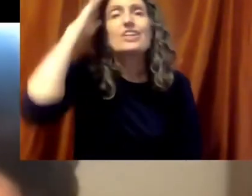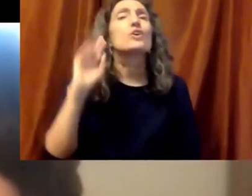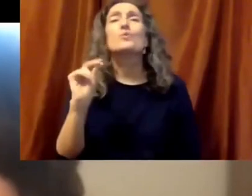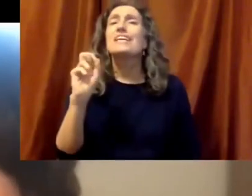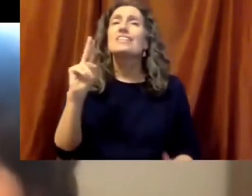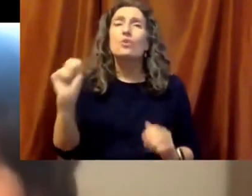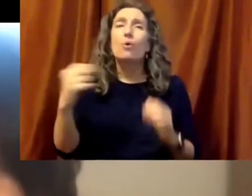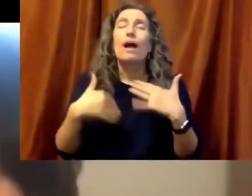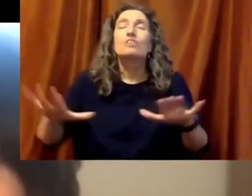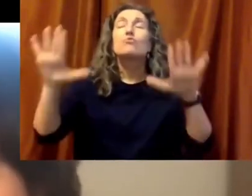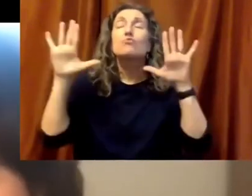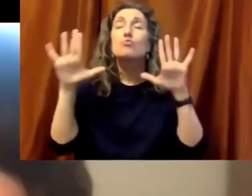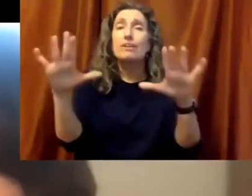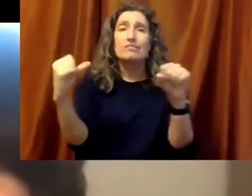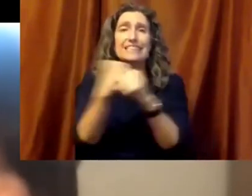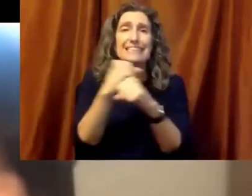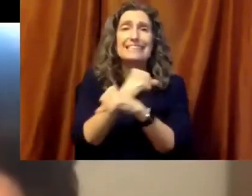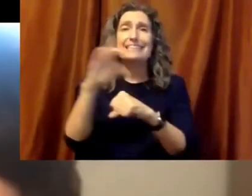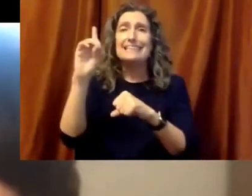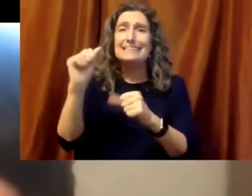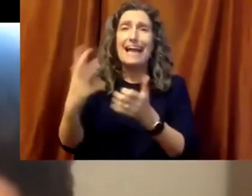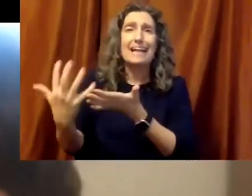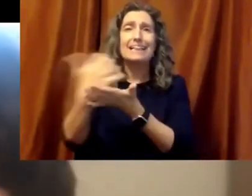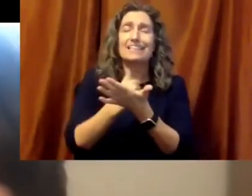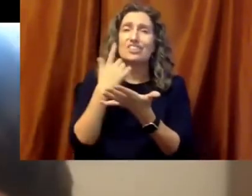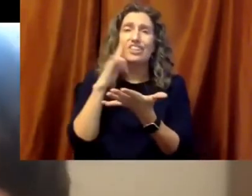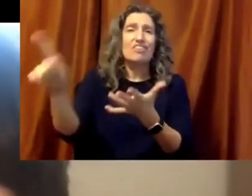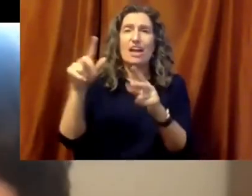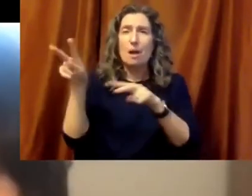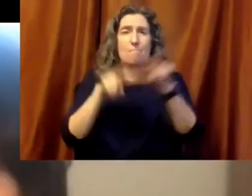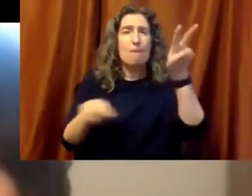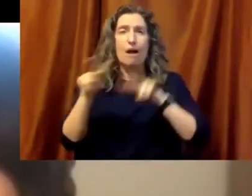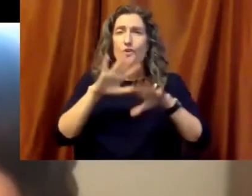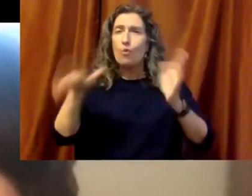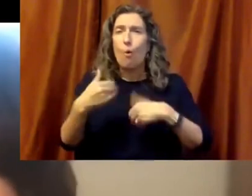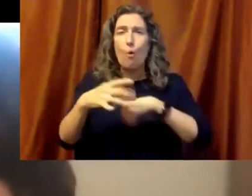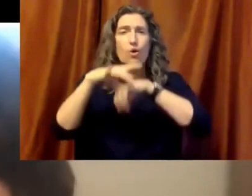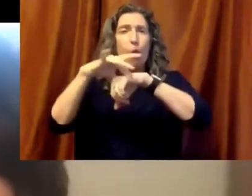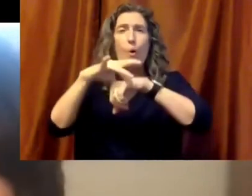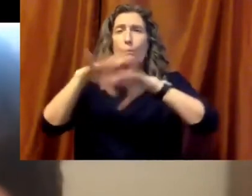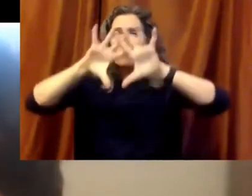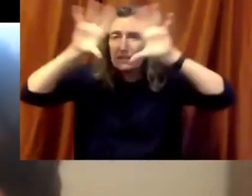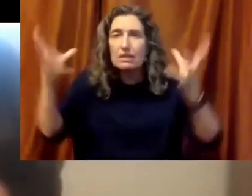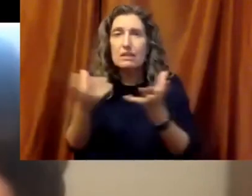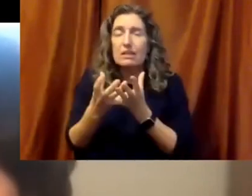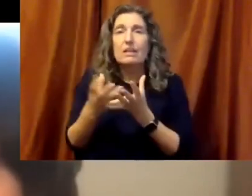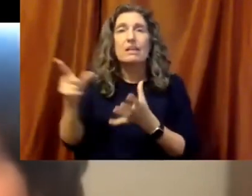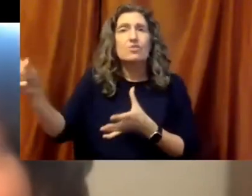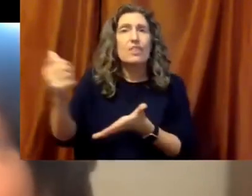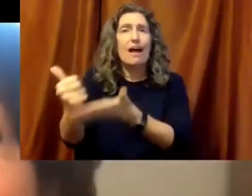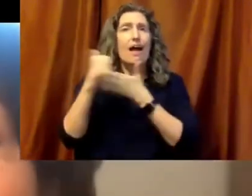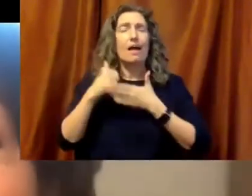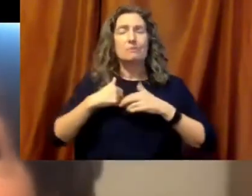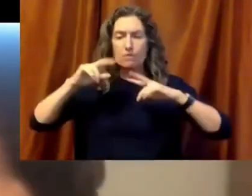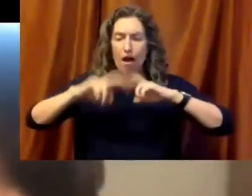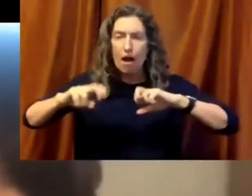Statistics is the premier global body aggregating educational data. Its global education monitoring report team